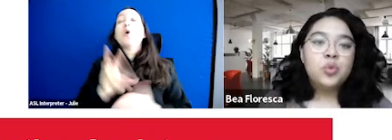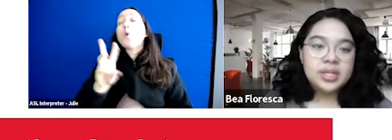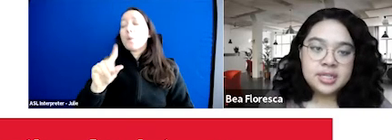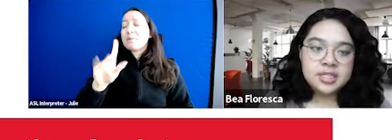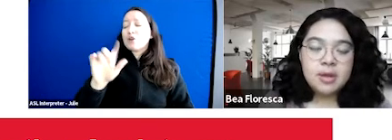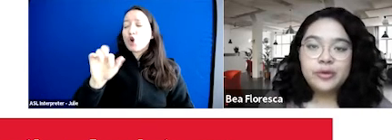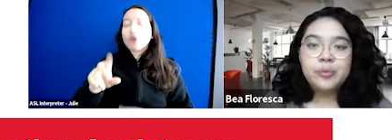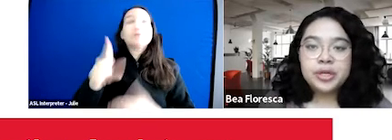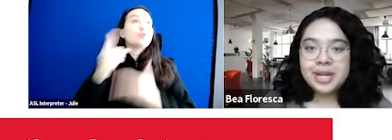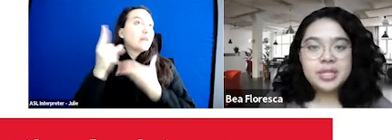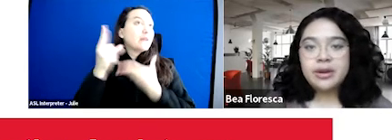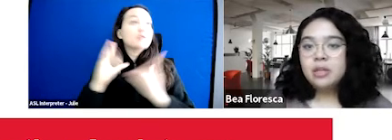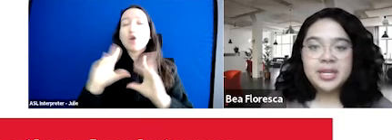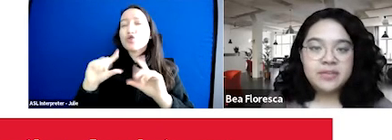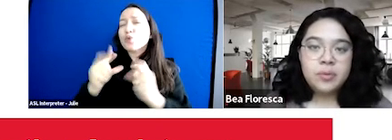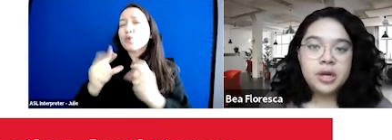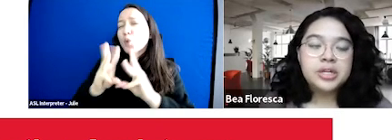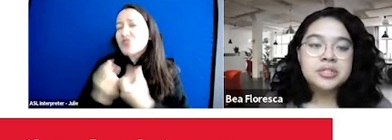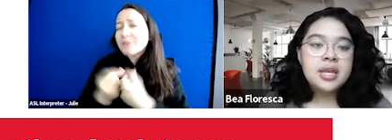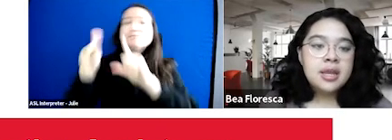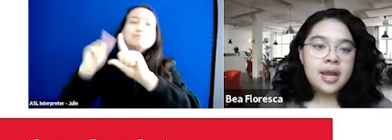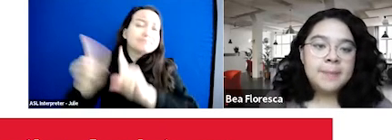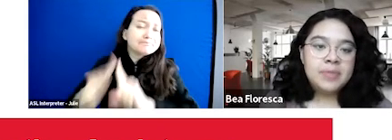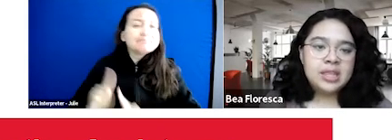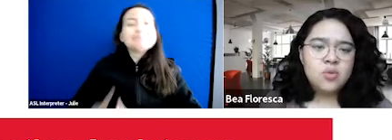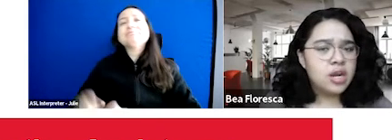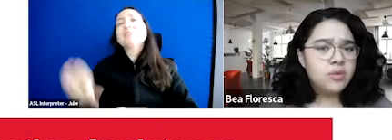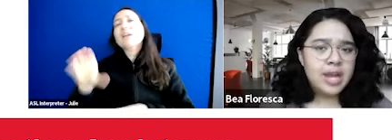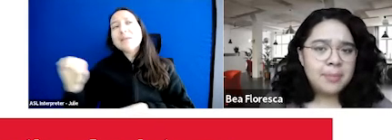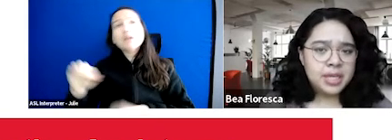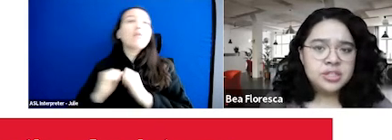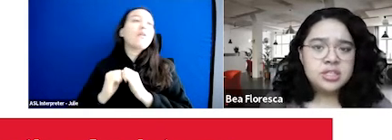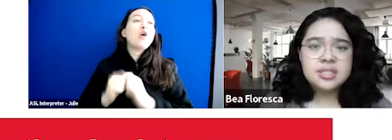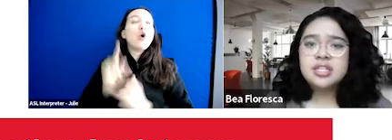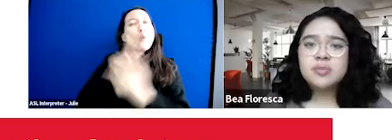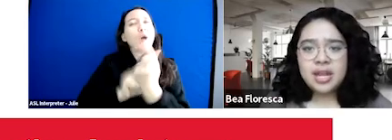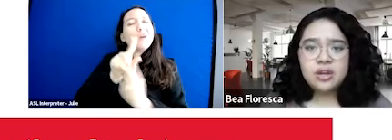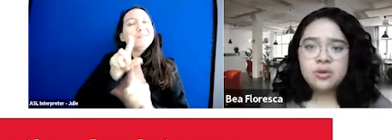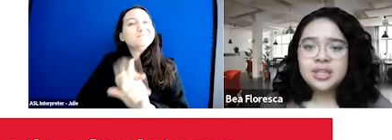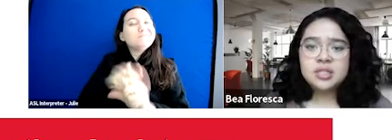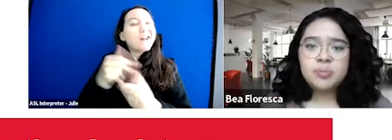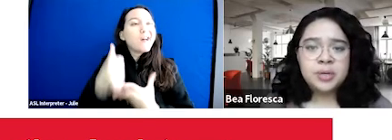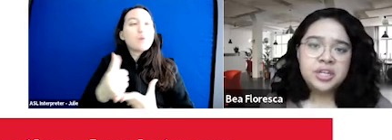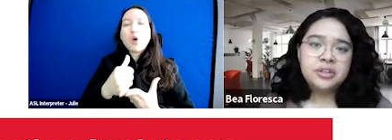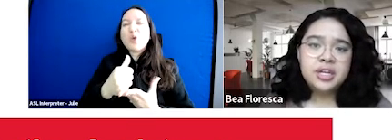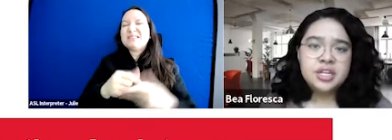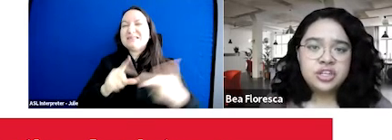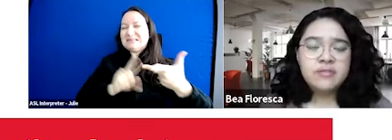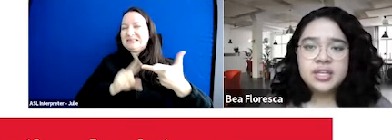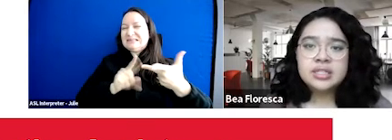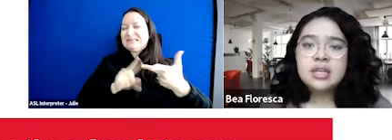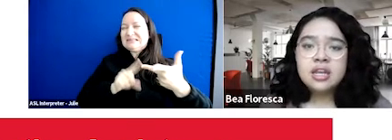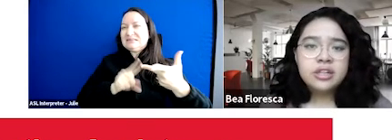weekly small group workshops that are held by different partners and then one on one application assistance. But I know that this particular